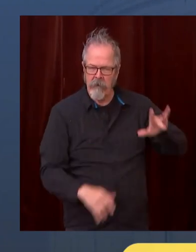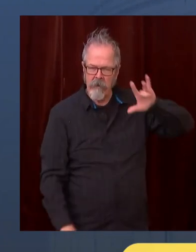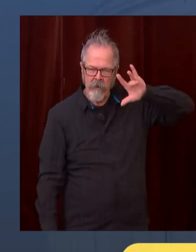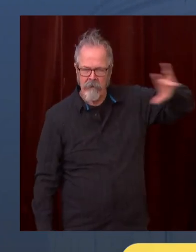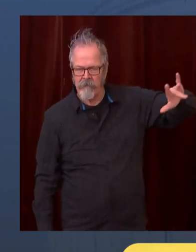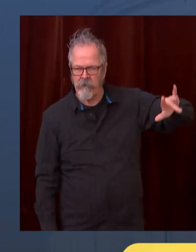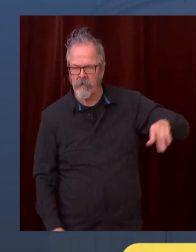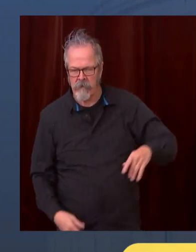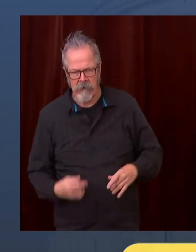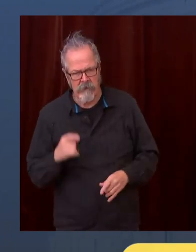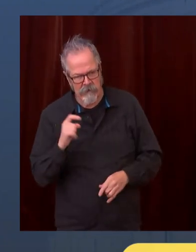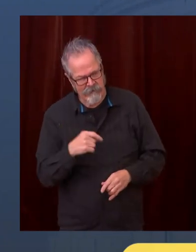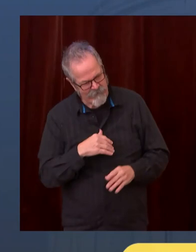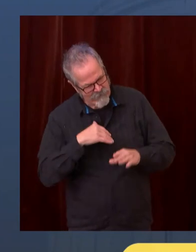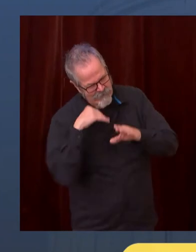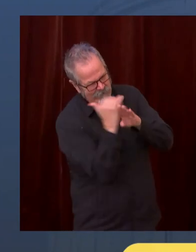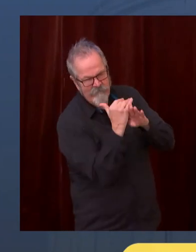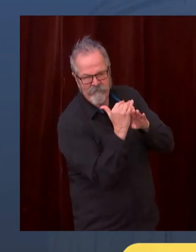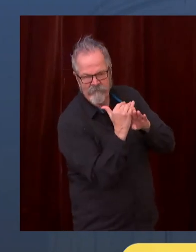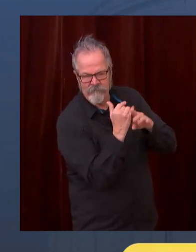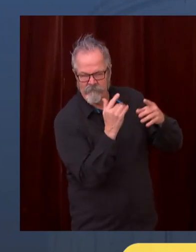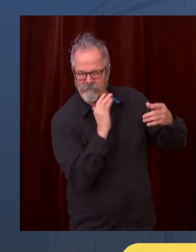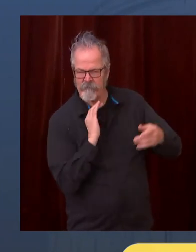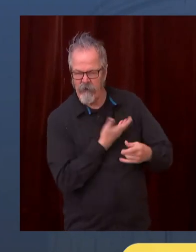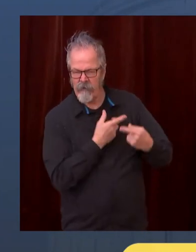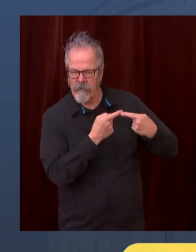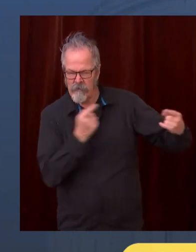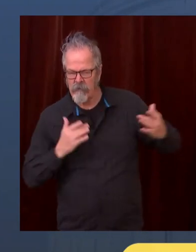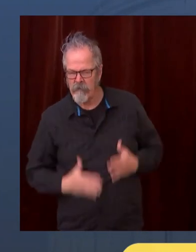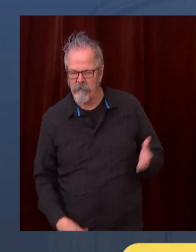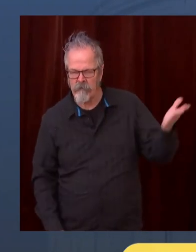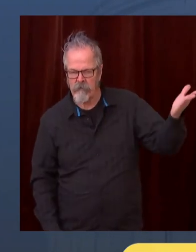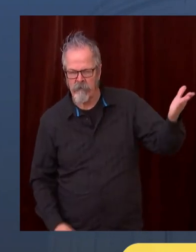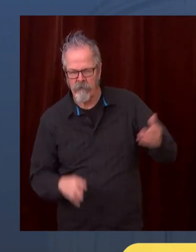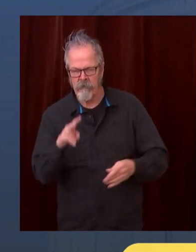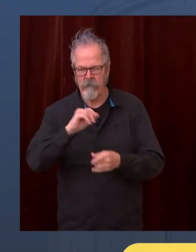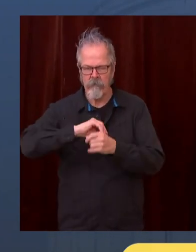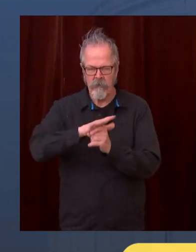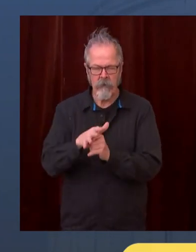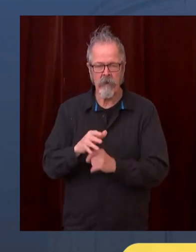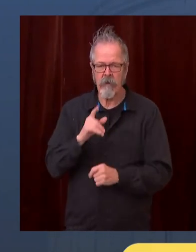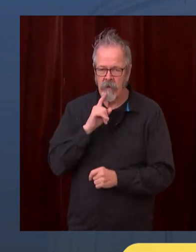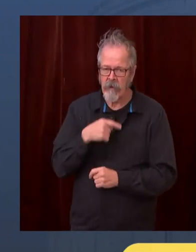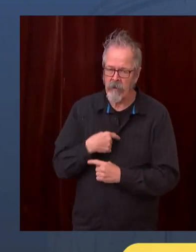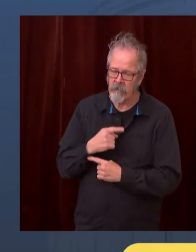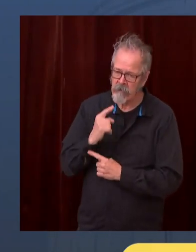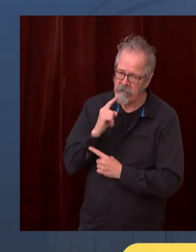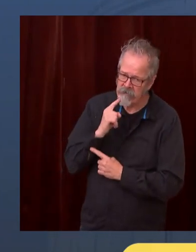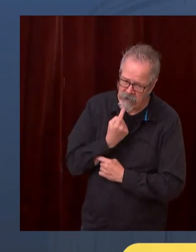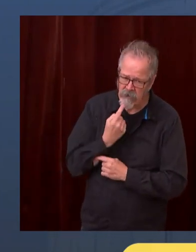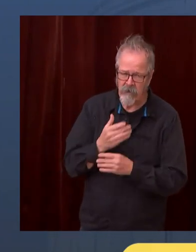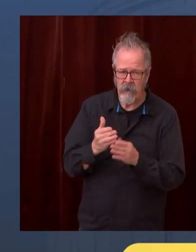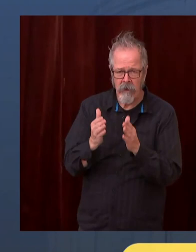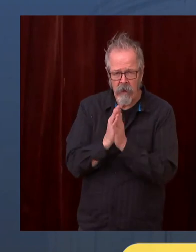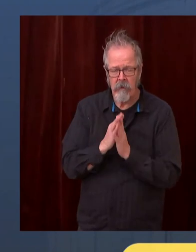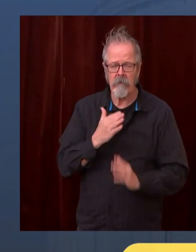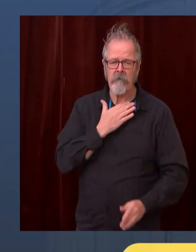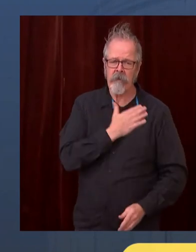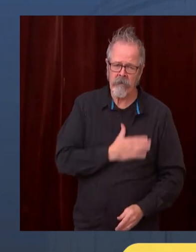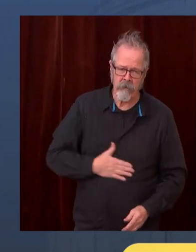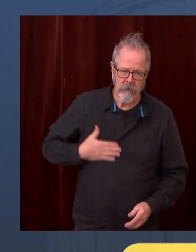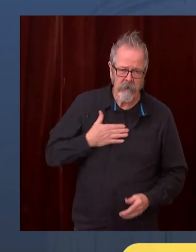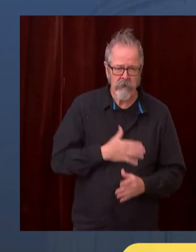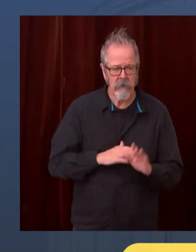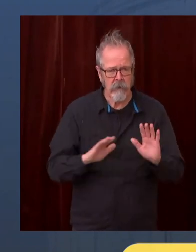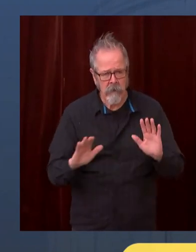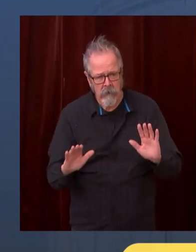anywhere else. And I'm urgently asking people to consider this. If we do this, we can get through this without